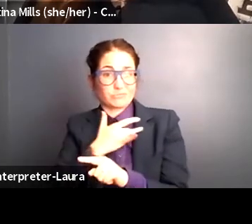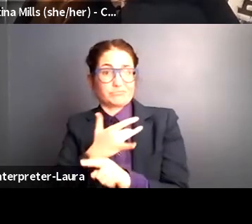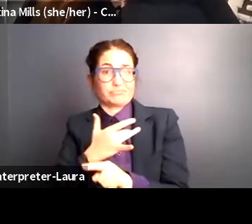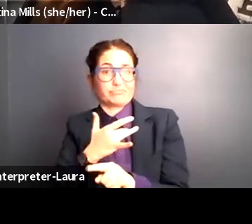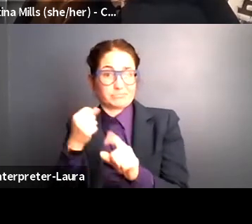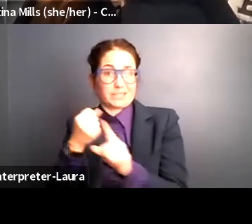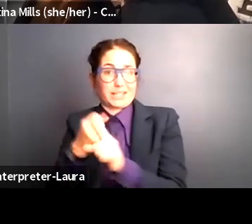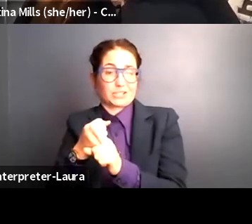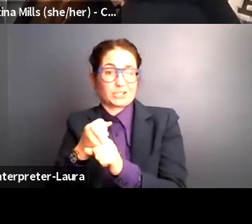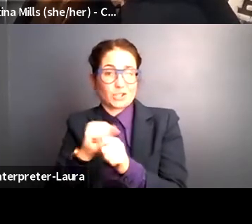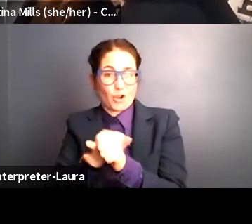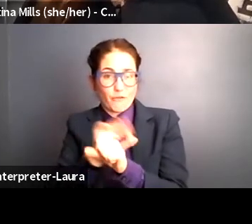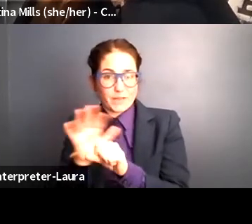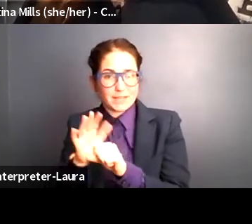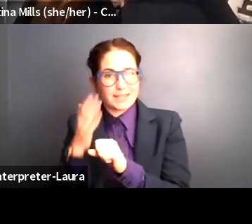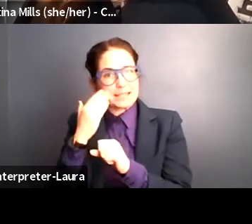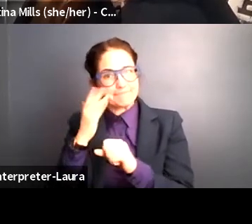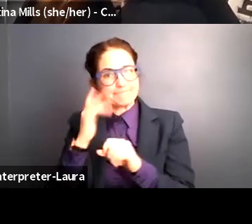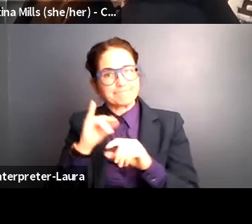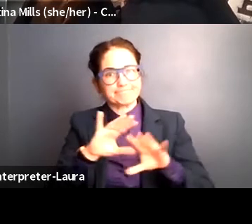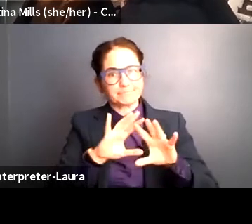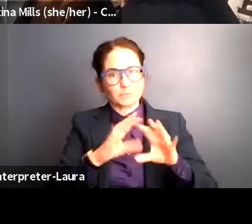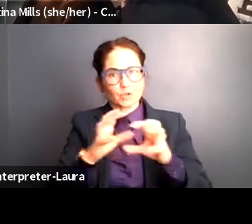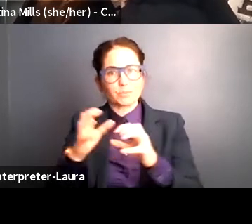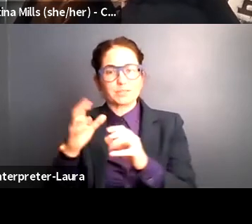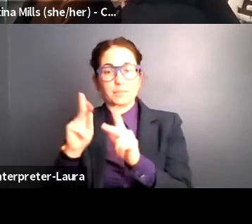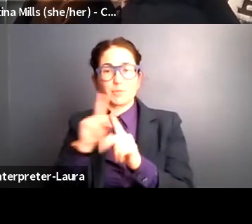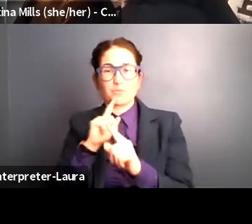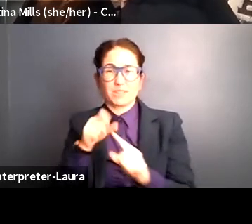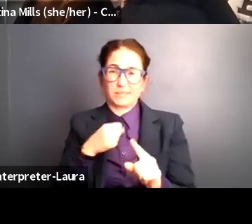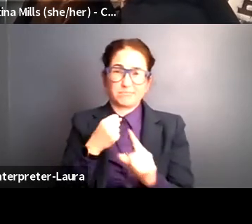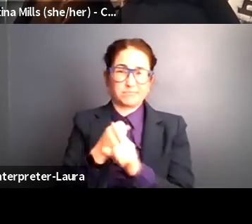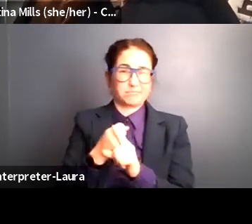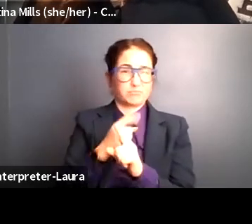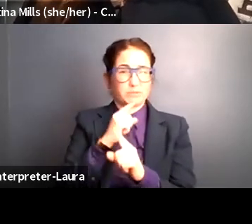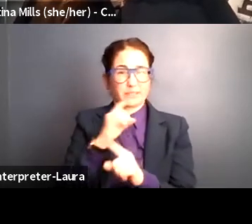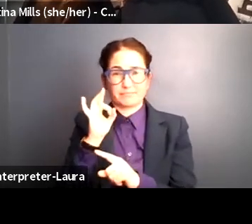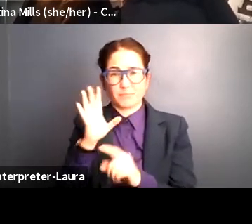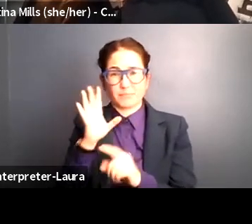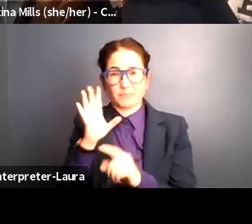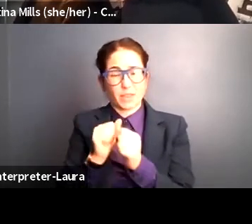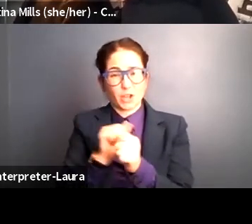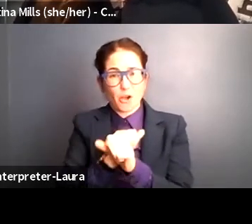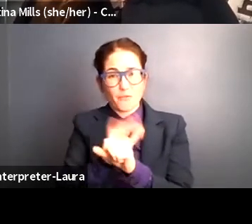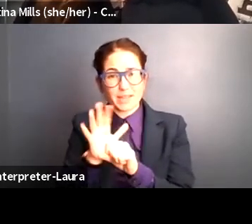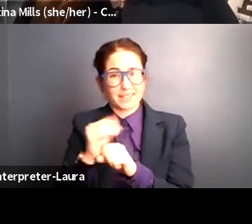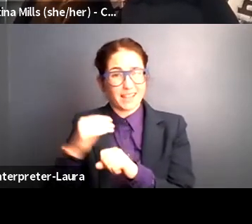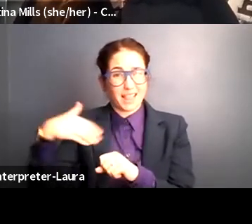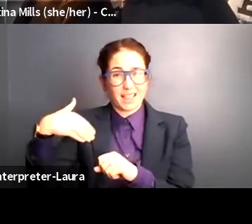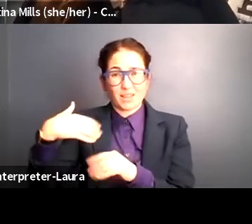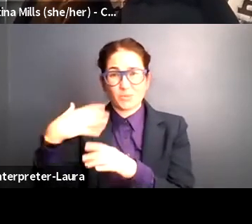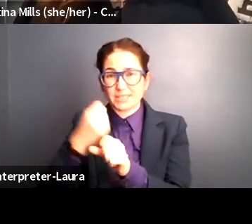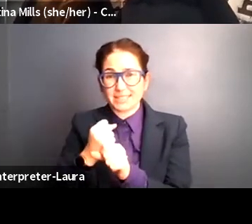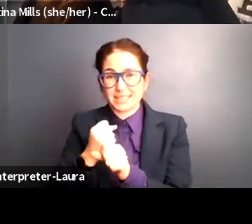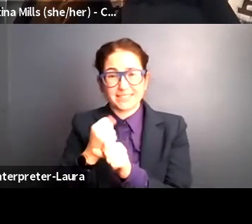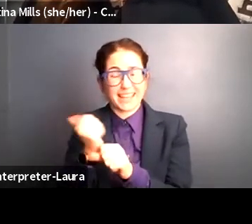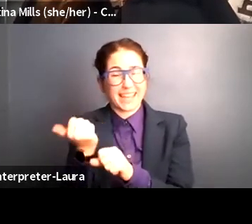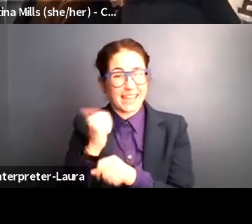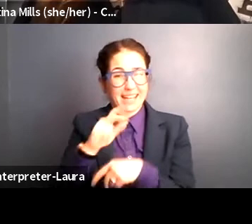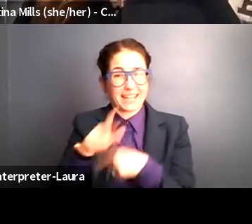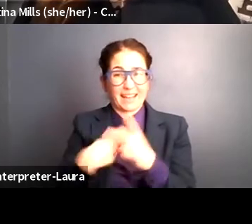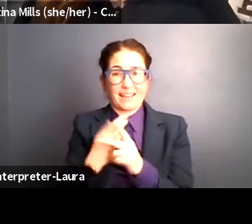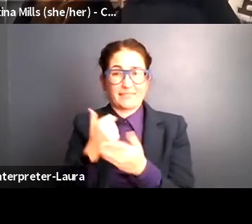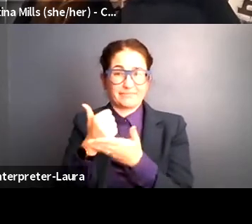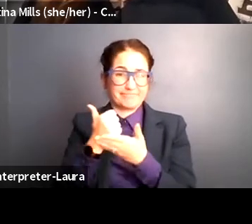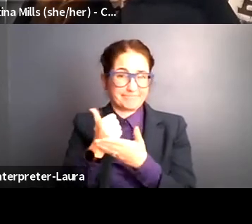it's these groups of people who are being hit incredibly hard with COVID who have yet to receive any relief whatsoever.